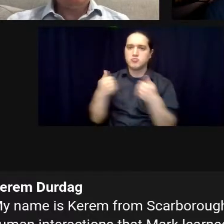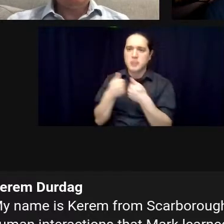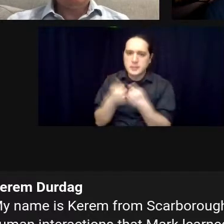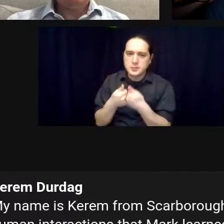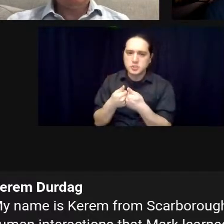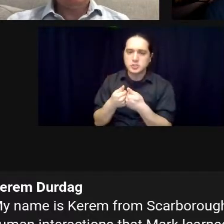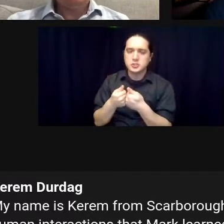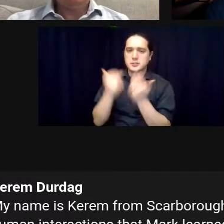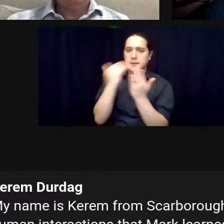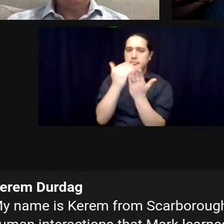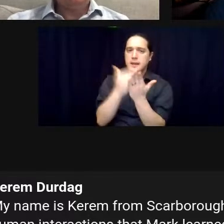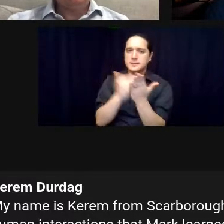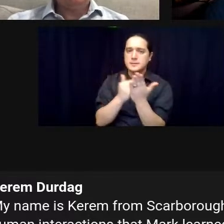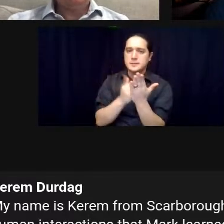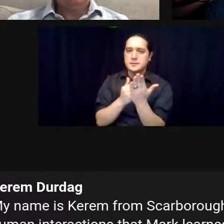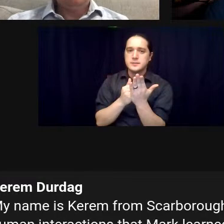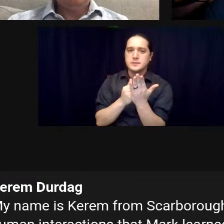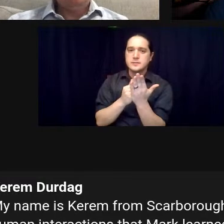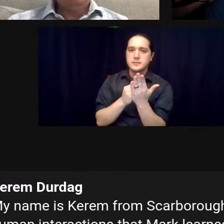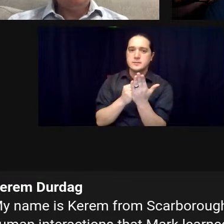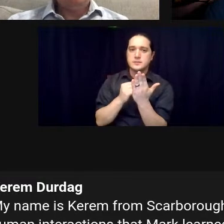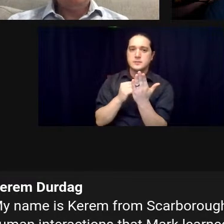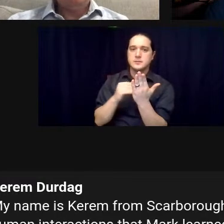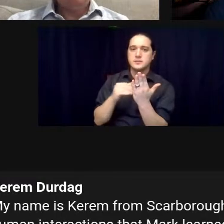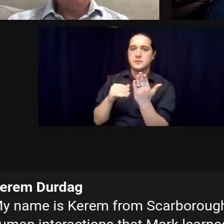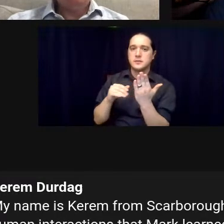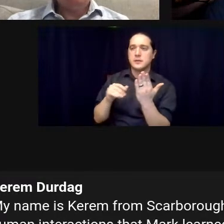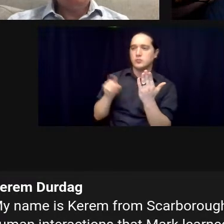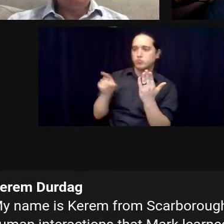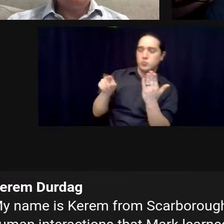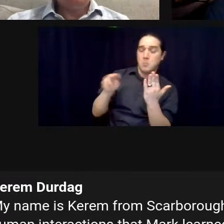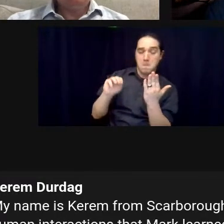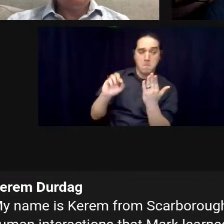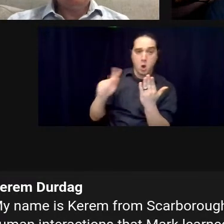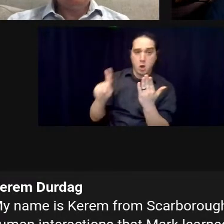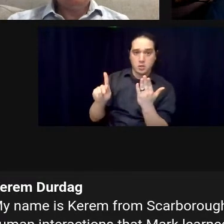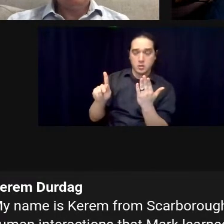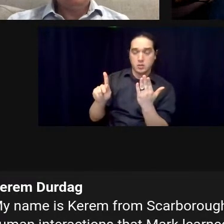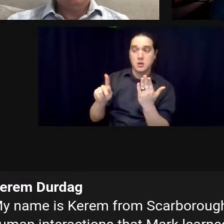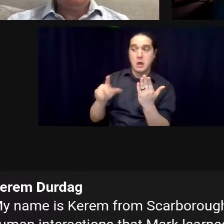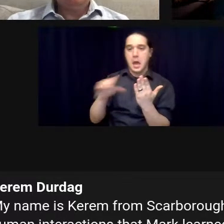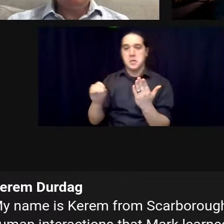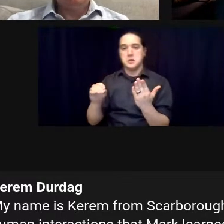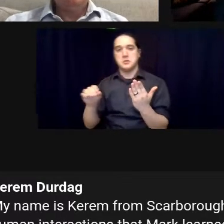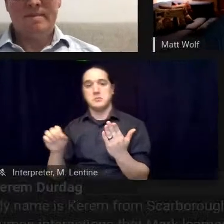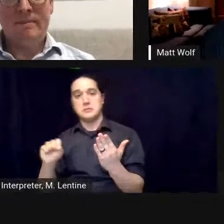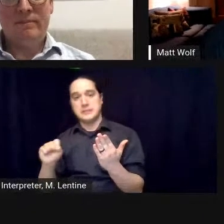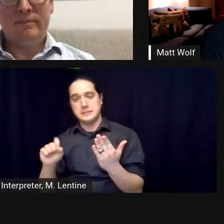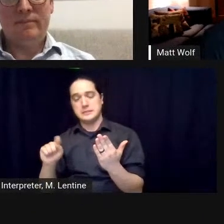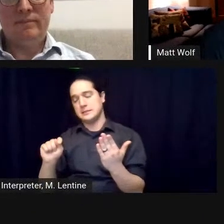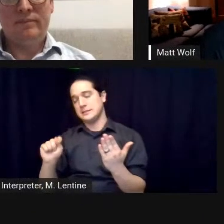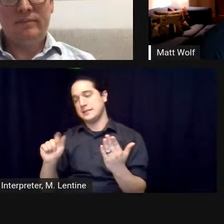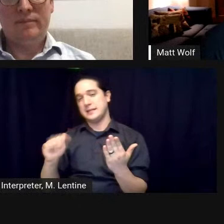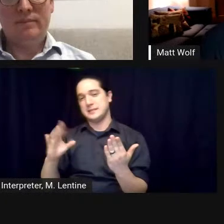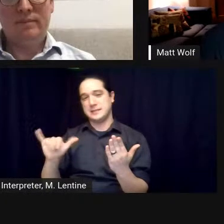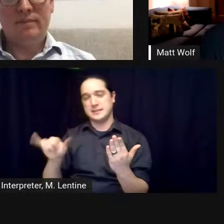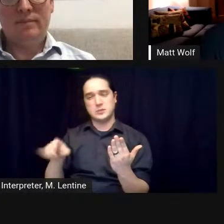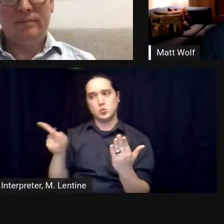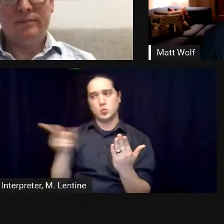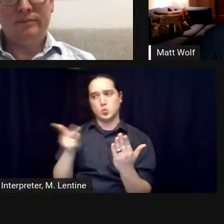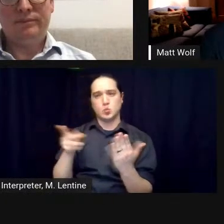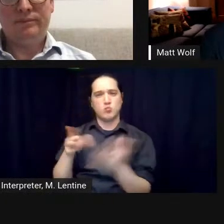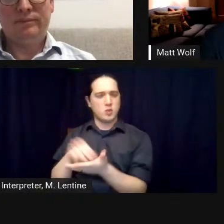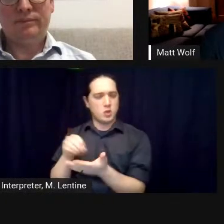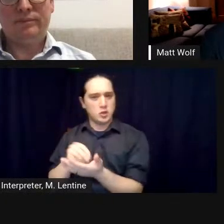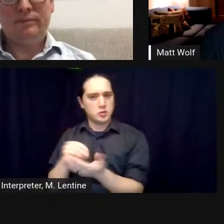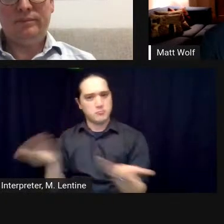sure why don't i talk about some of the challenges and then mark can talk about his lessons learned i mean we touched on some of them i mean one of the challenges